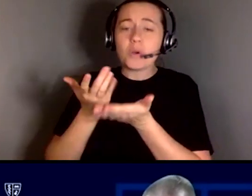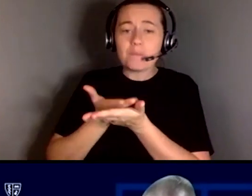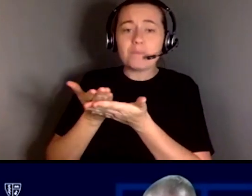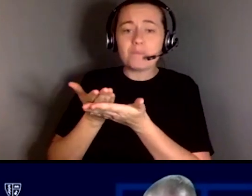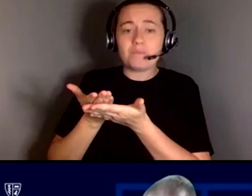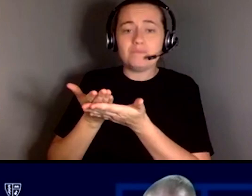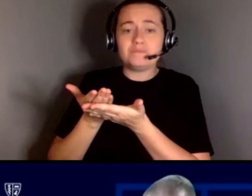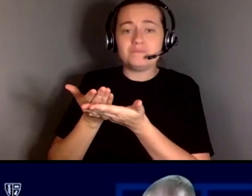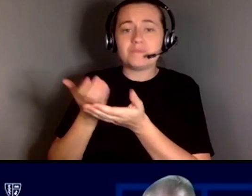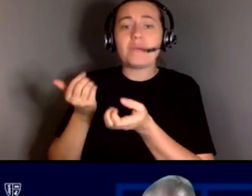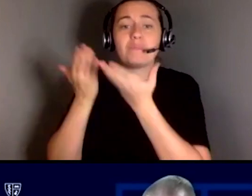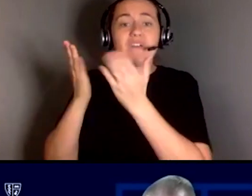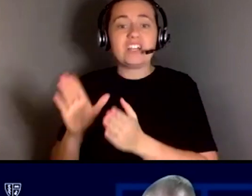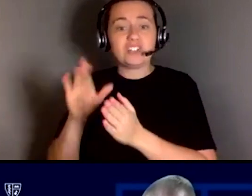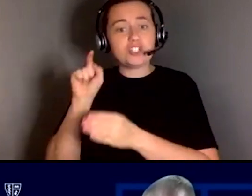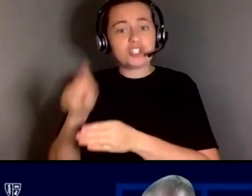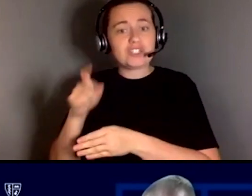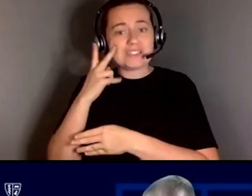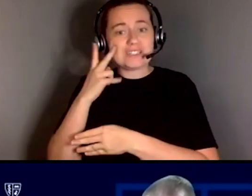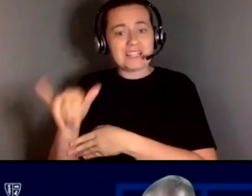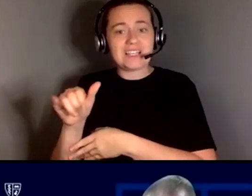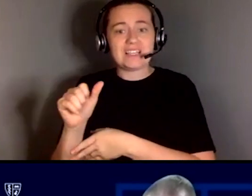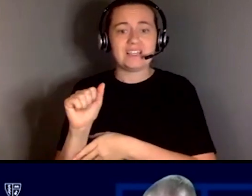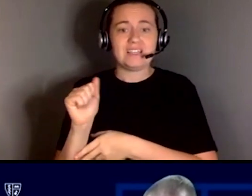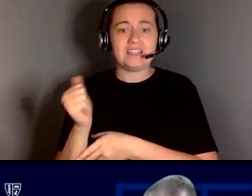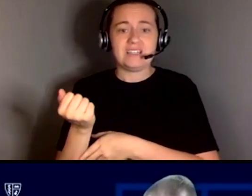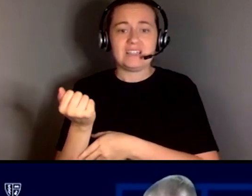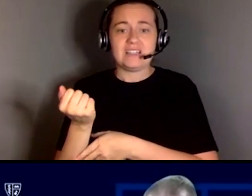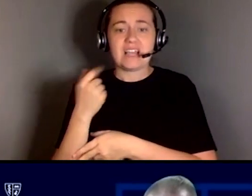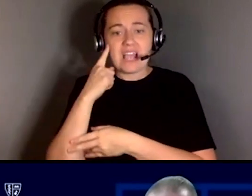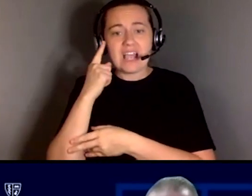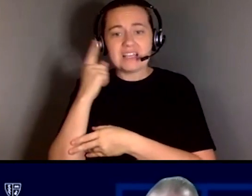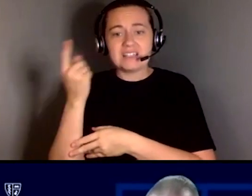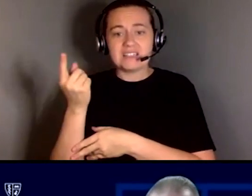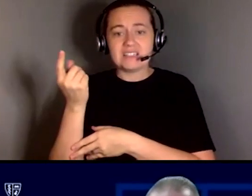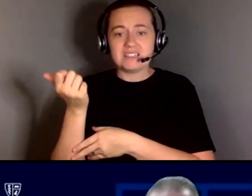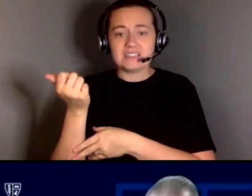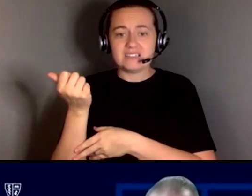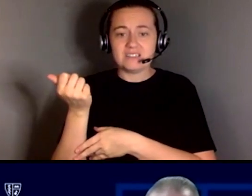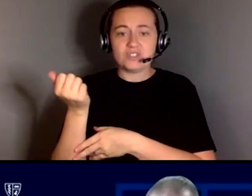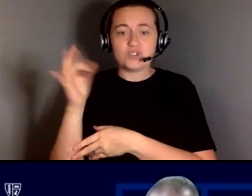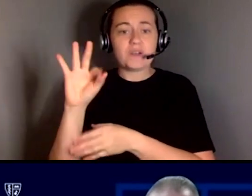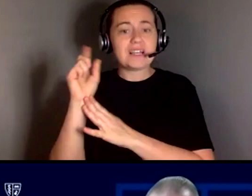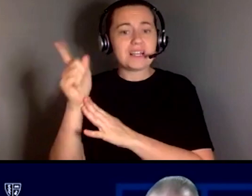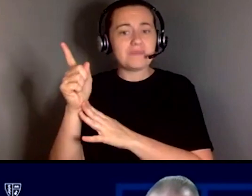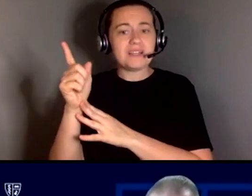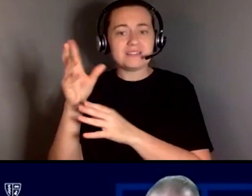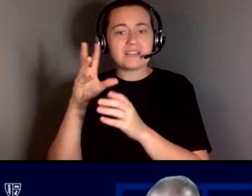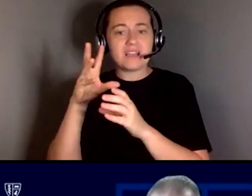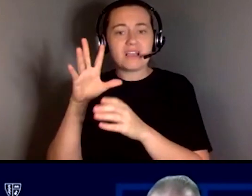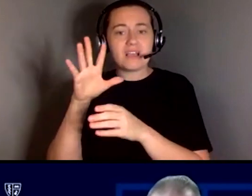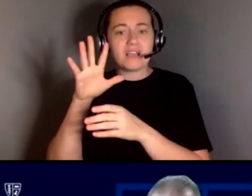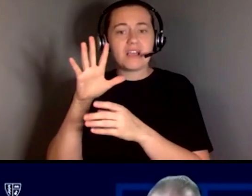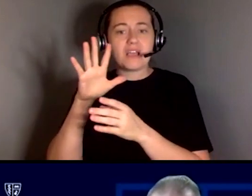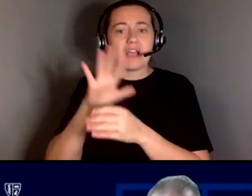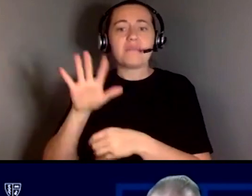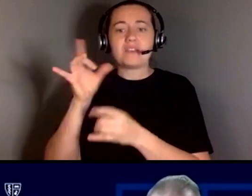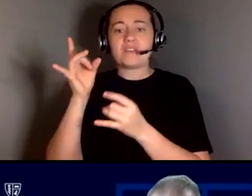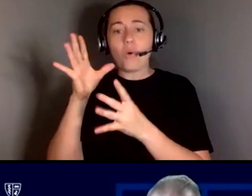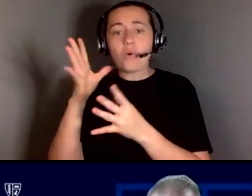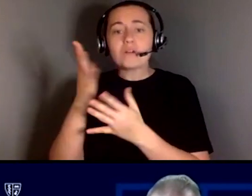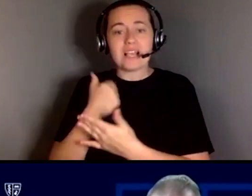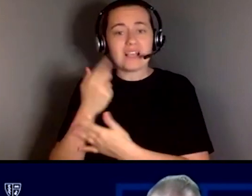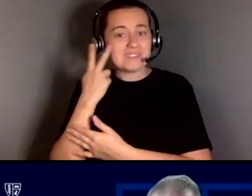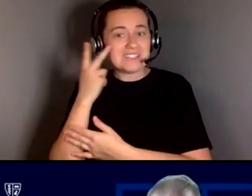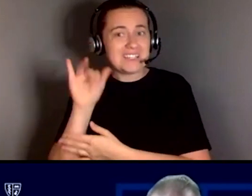it's a 29, I think, minute documentary about the horrors that I've heard in that facility. I think it's life-changing